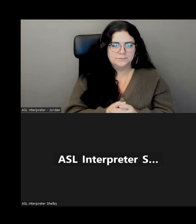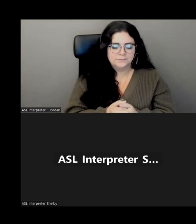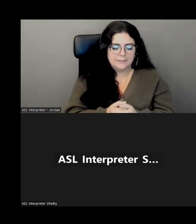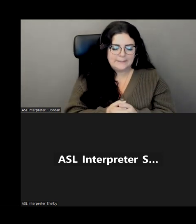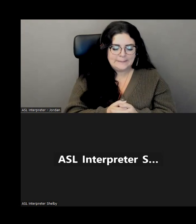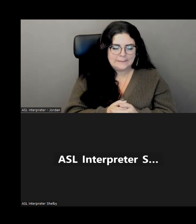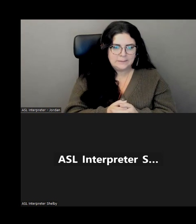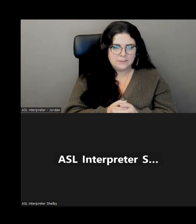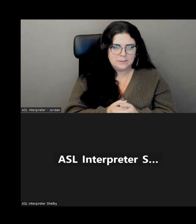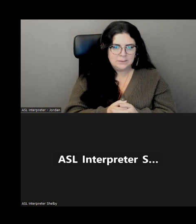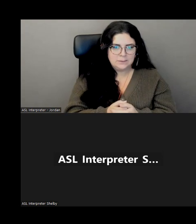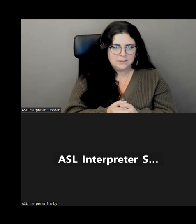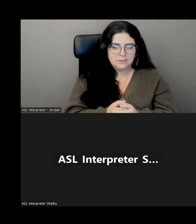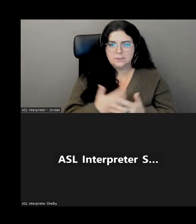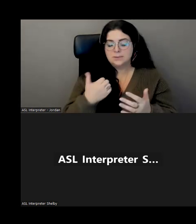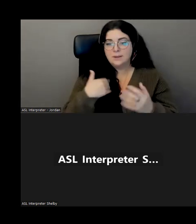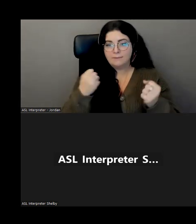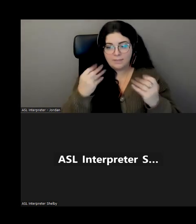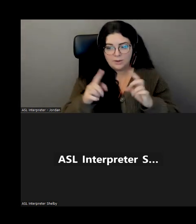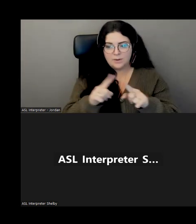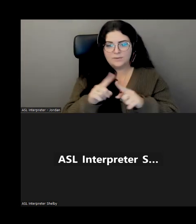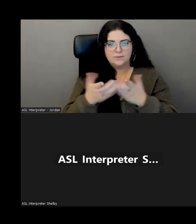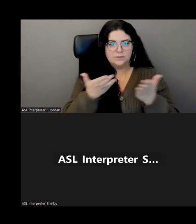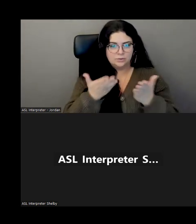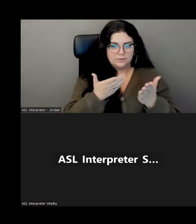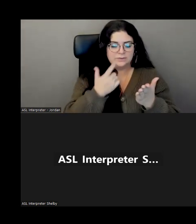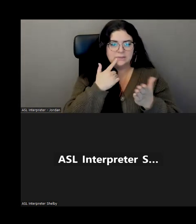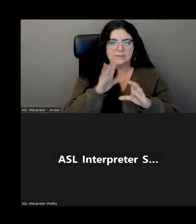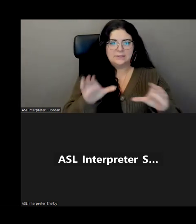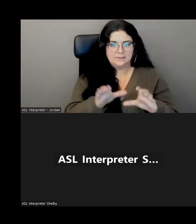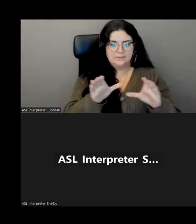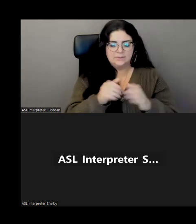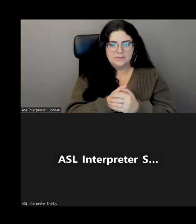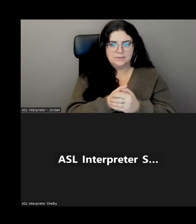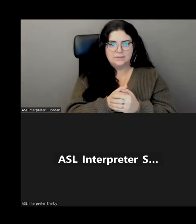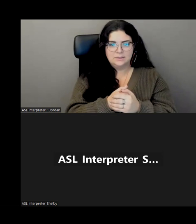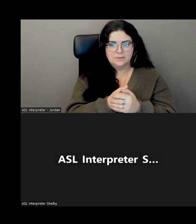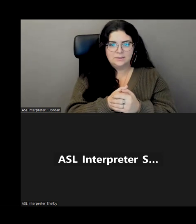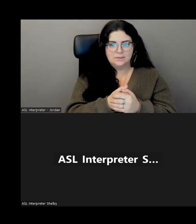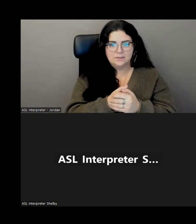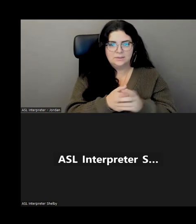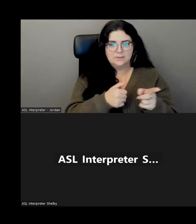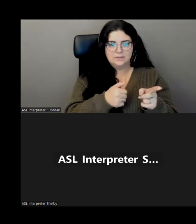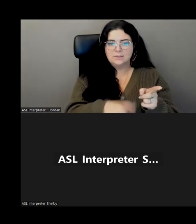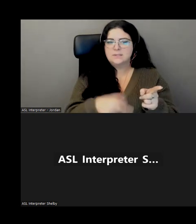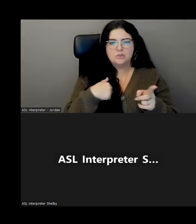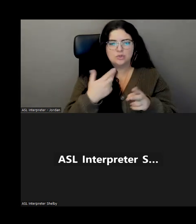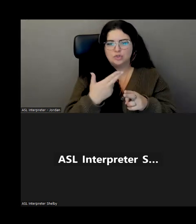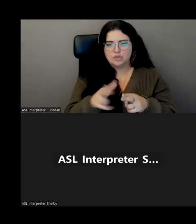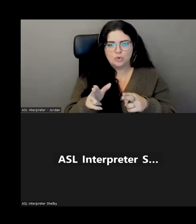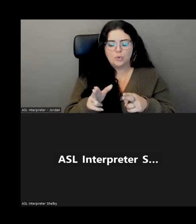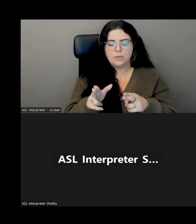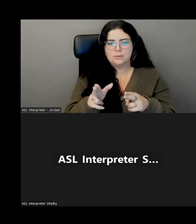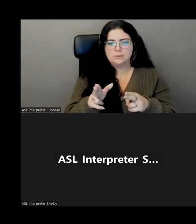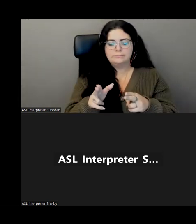We offer a lot of services and activities and what I'm going to mention here today is just a very, very brief glimpse of